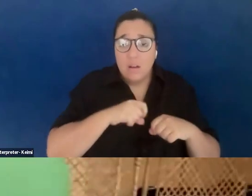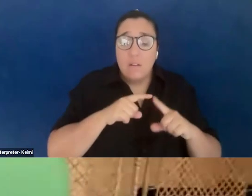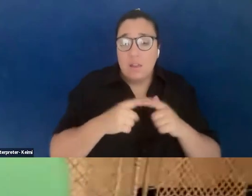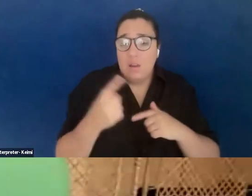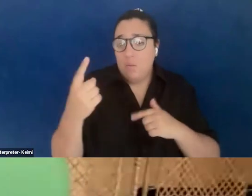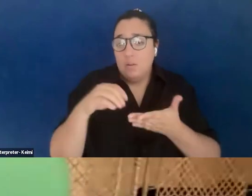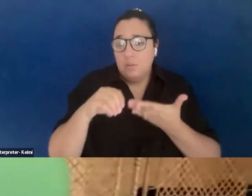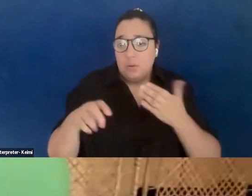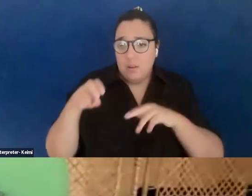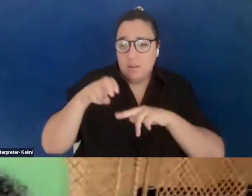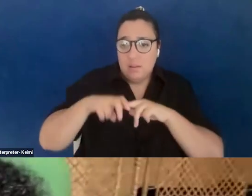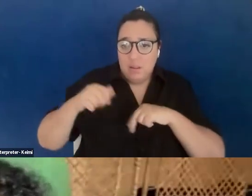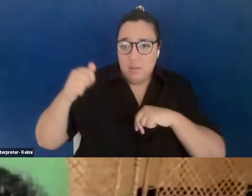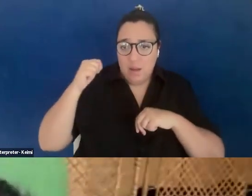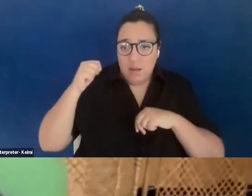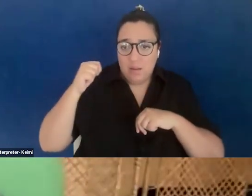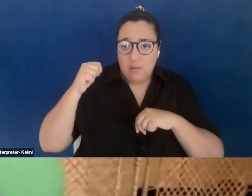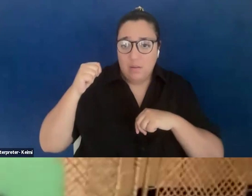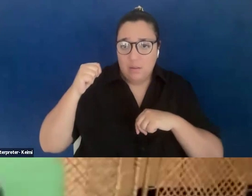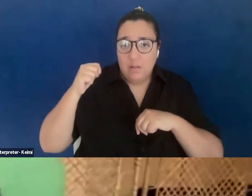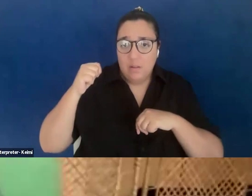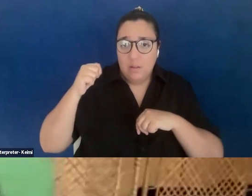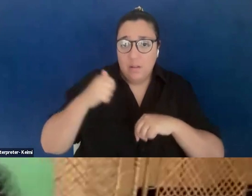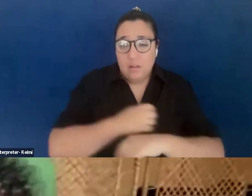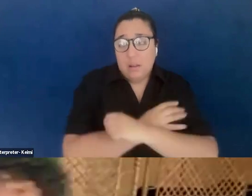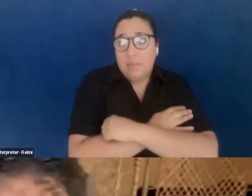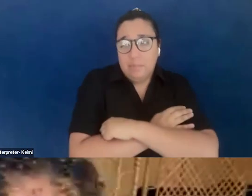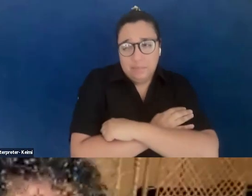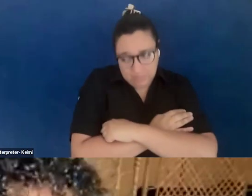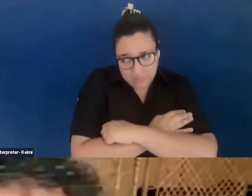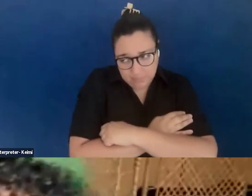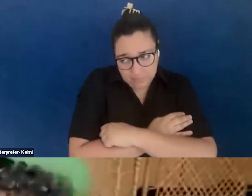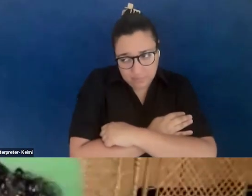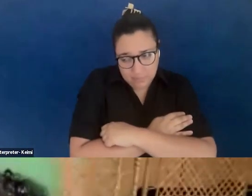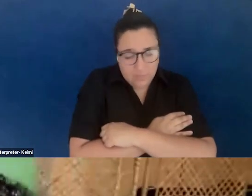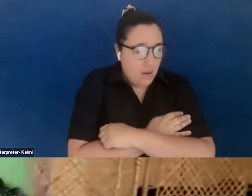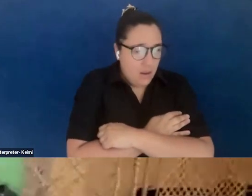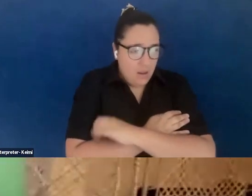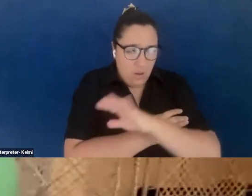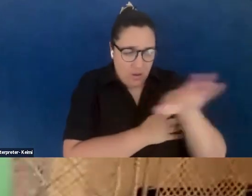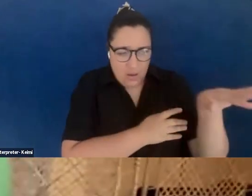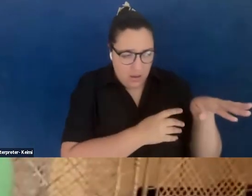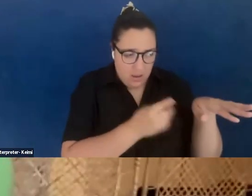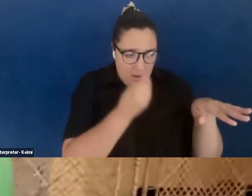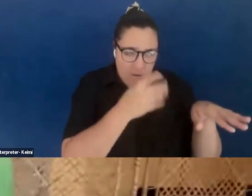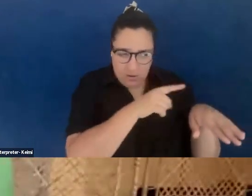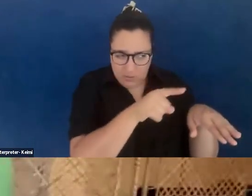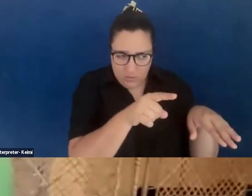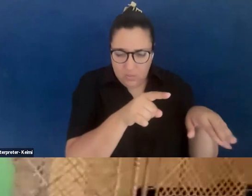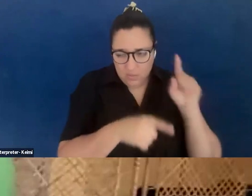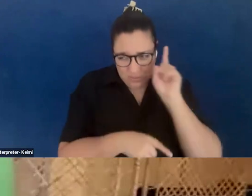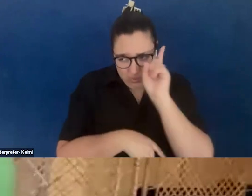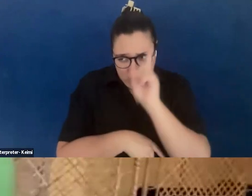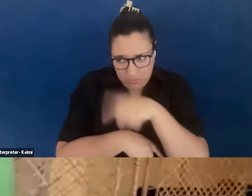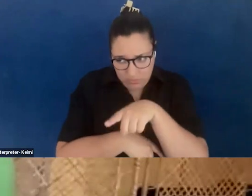student in the back, you know, that it's like, and you're like, all right, everybody, I don't care that you love this, I'm focused on you, you